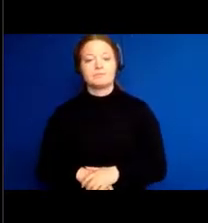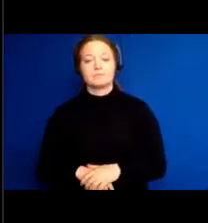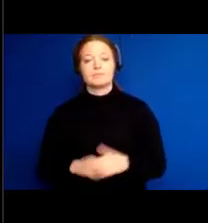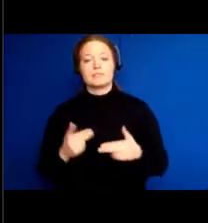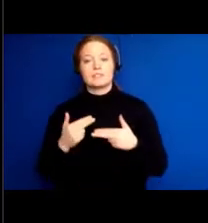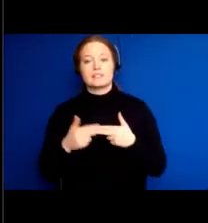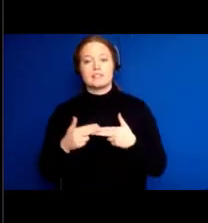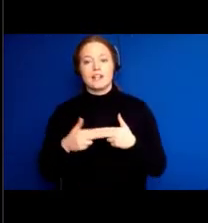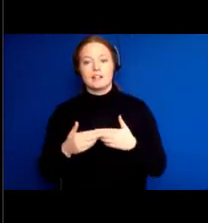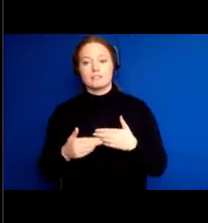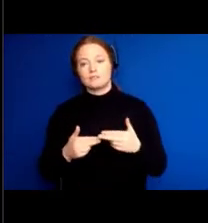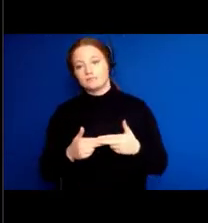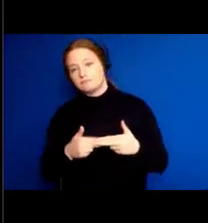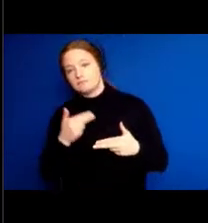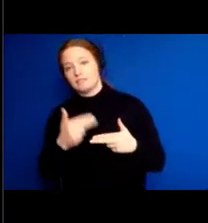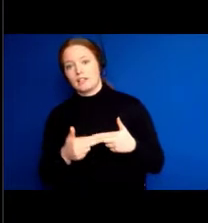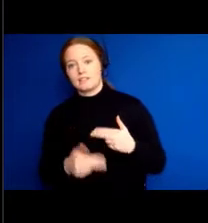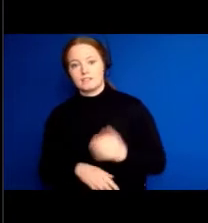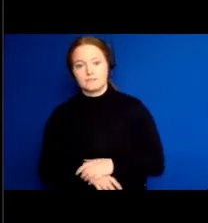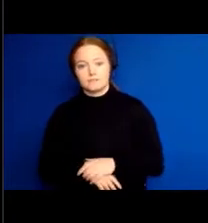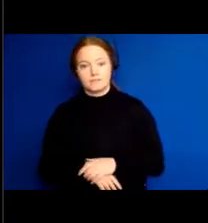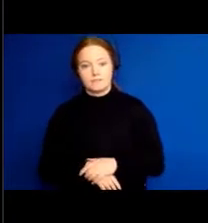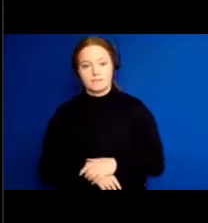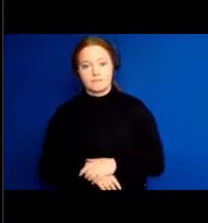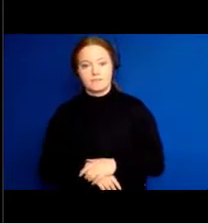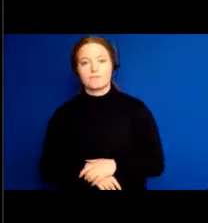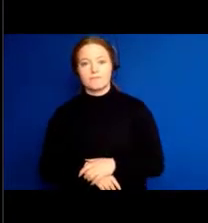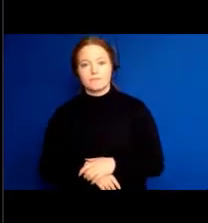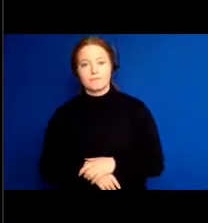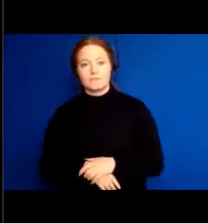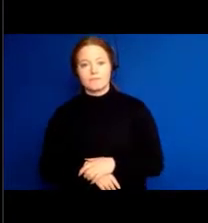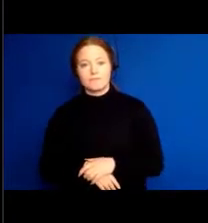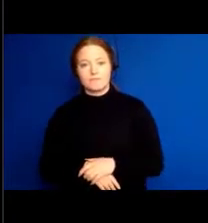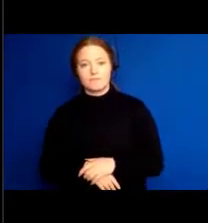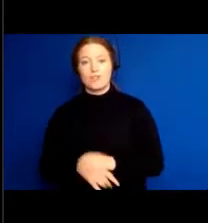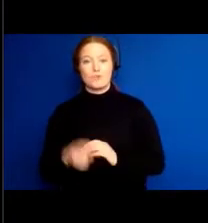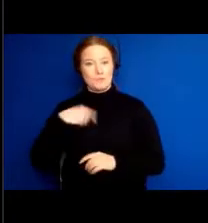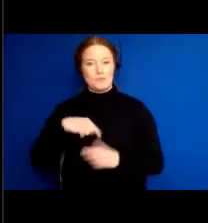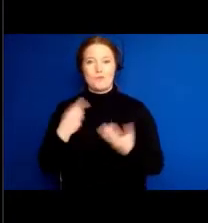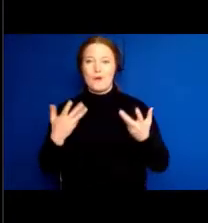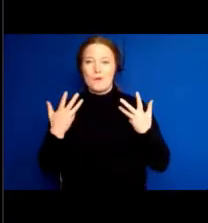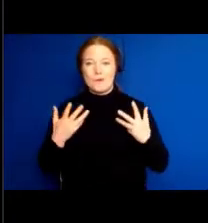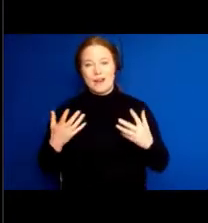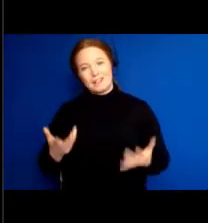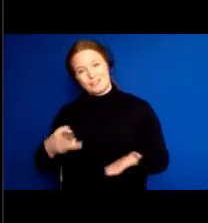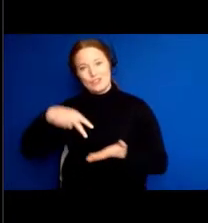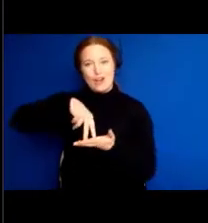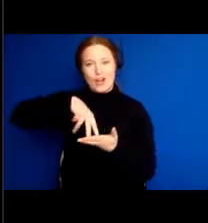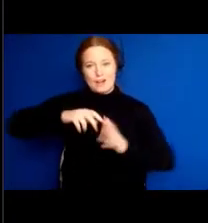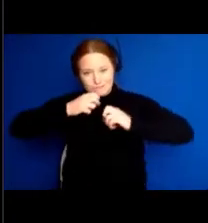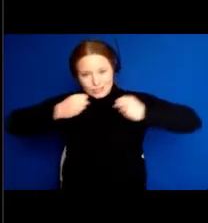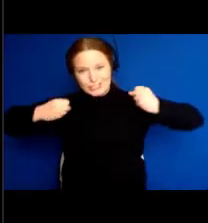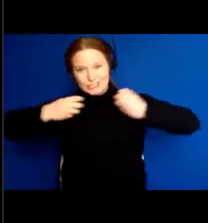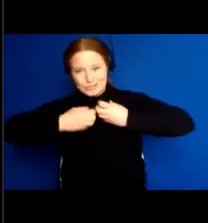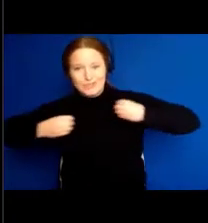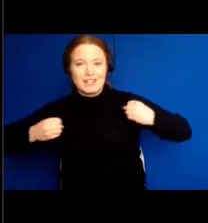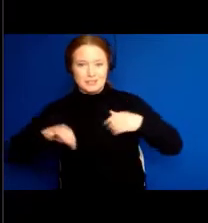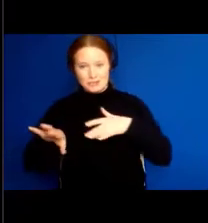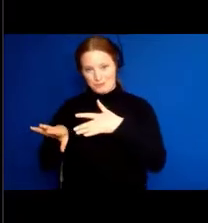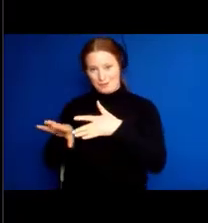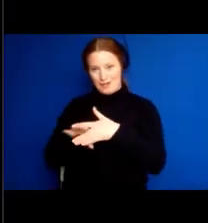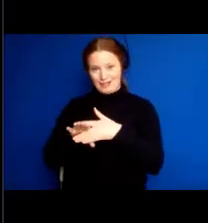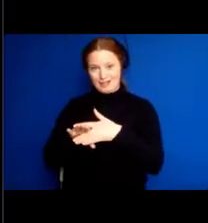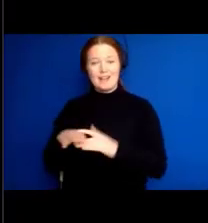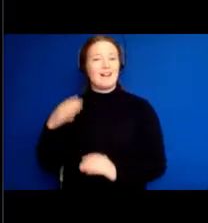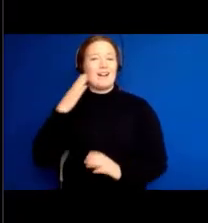So we had a little bit of exercise in the intermission. And I hope you give some thought to